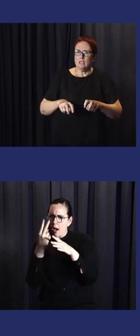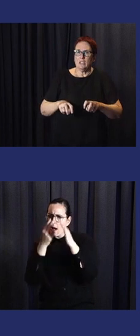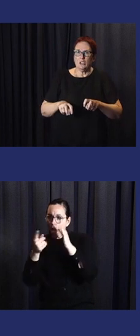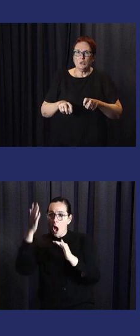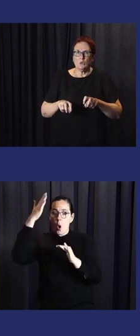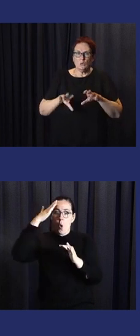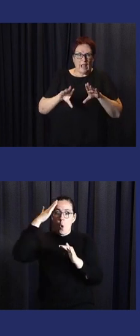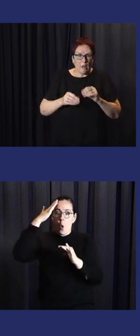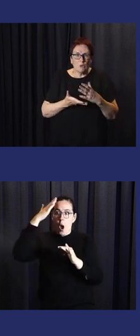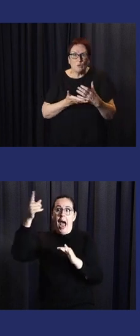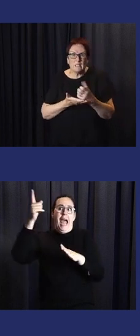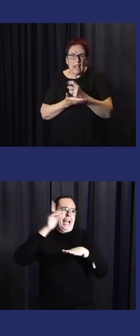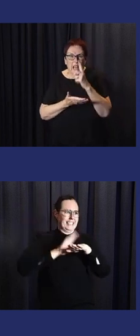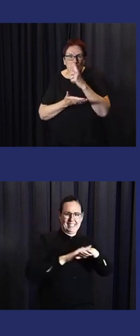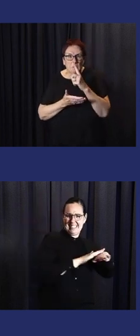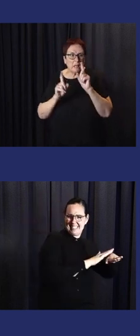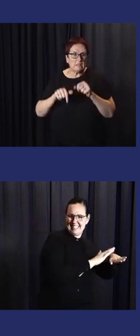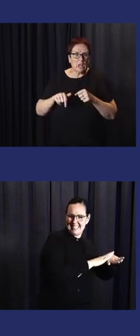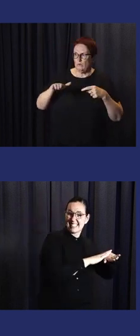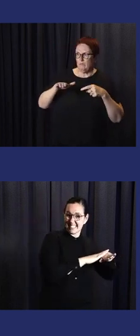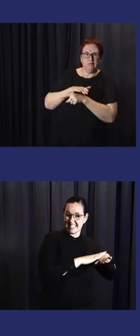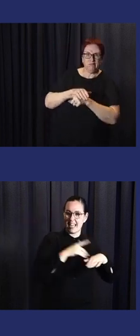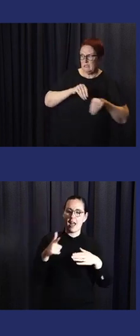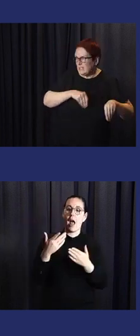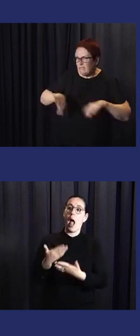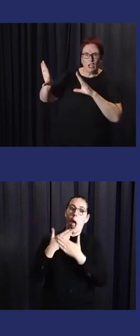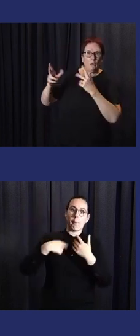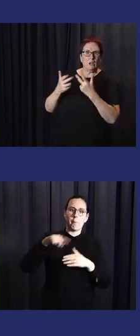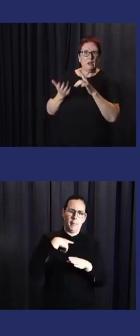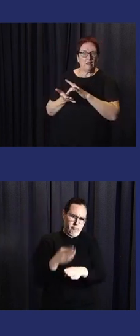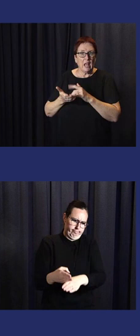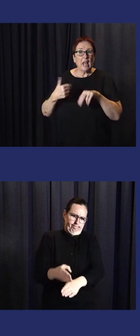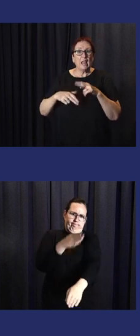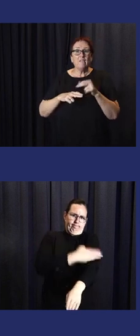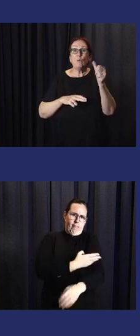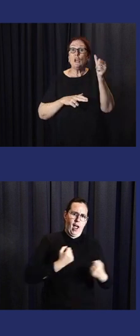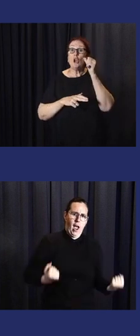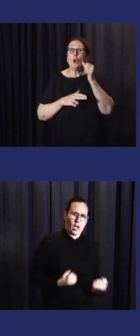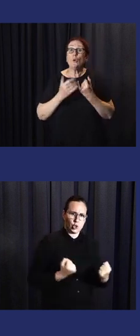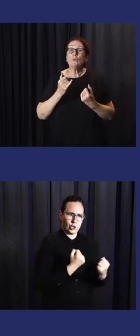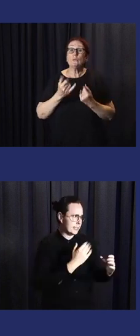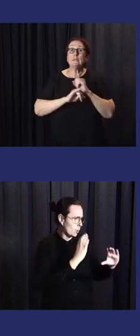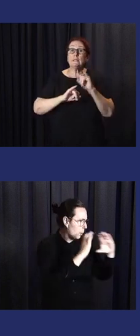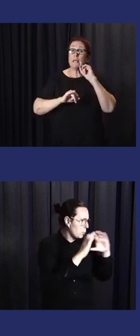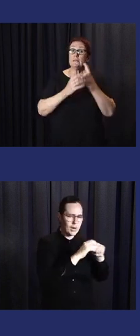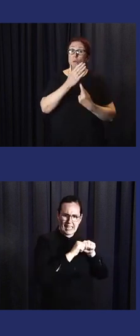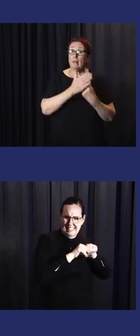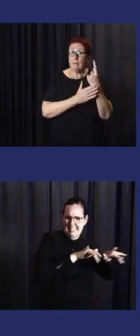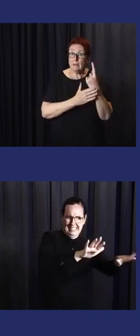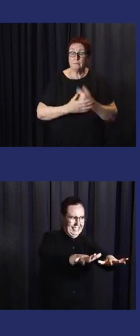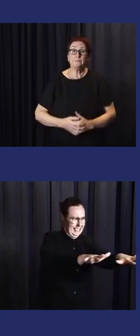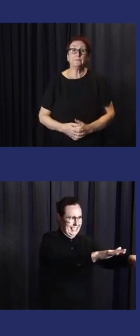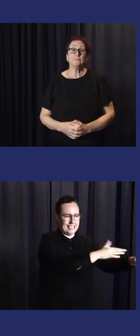And early action to prevent and evacuate people when natural disaster